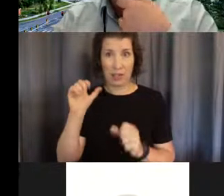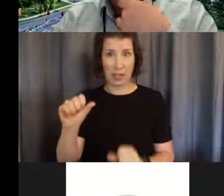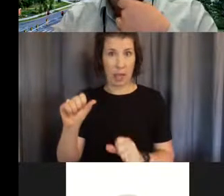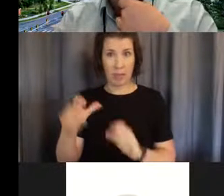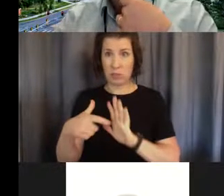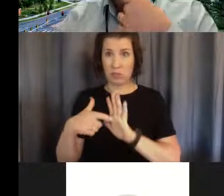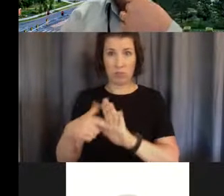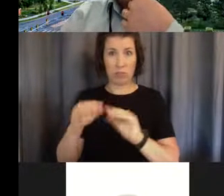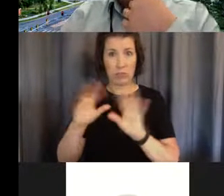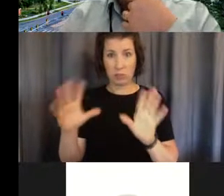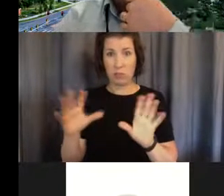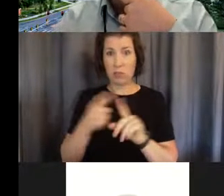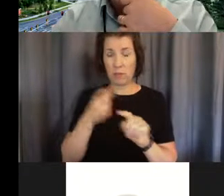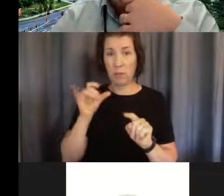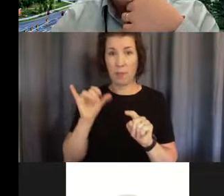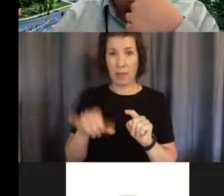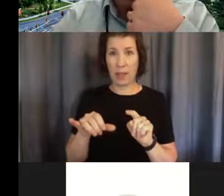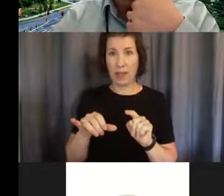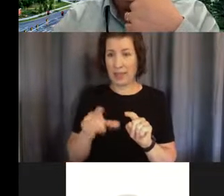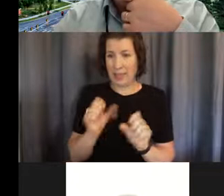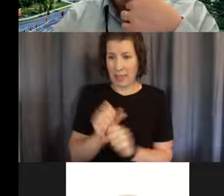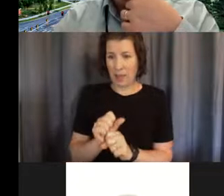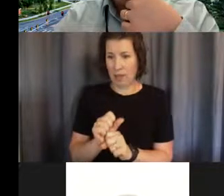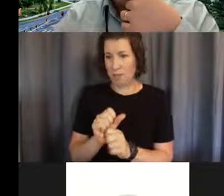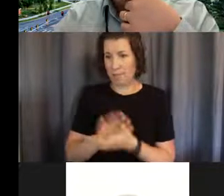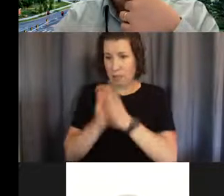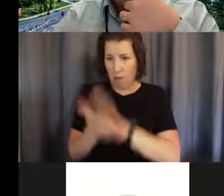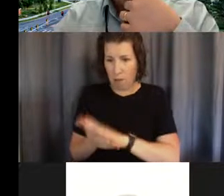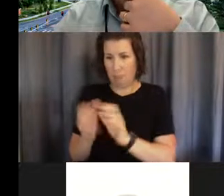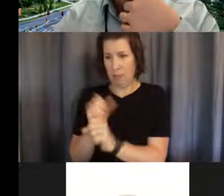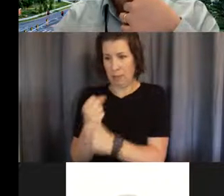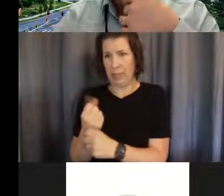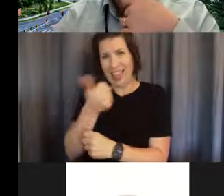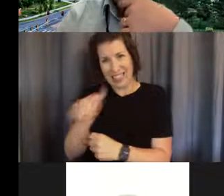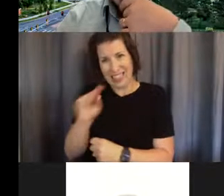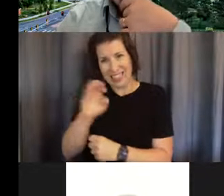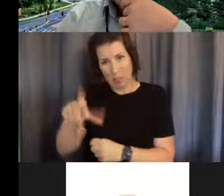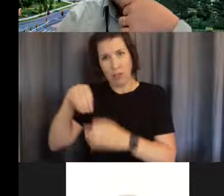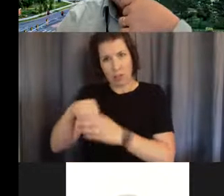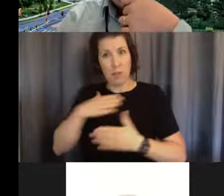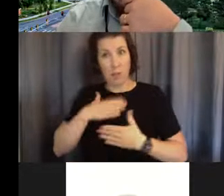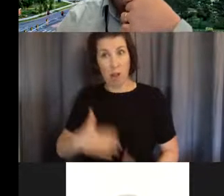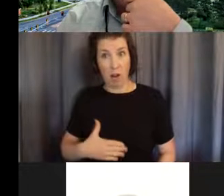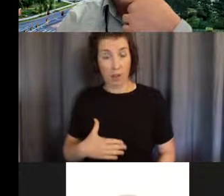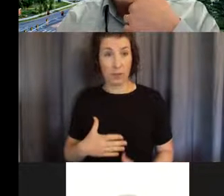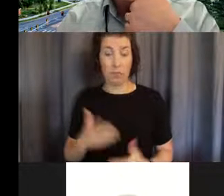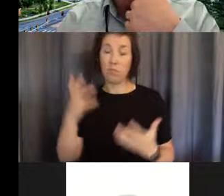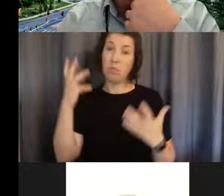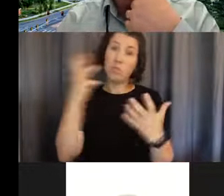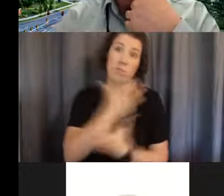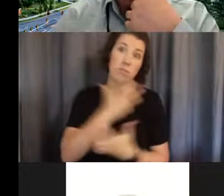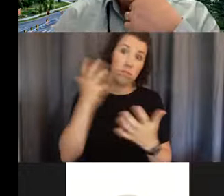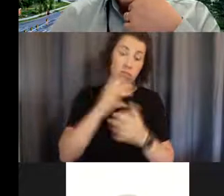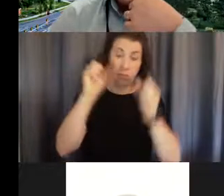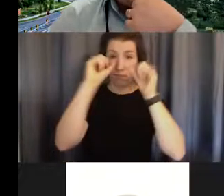stem cell and make basically any cell in the body, which was really amazing.